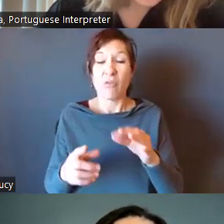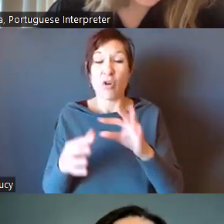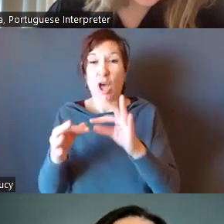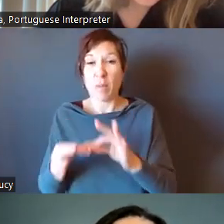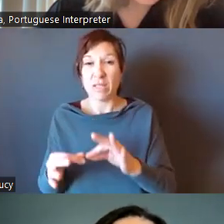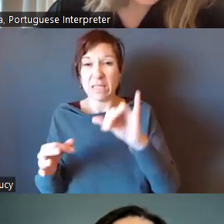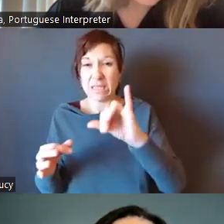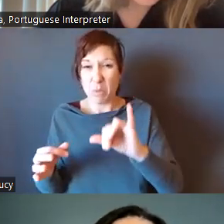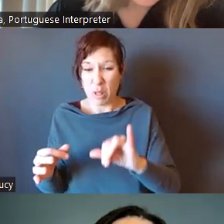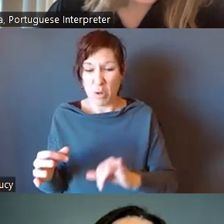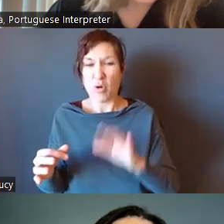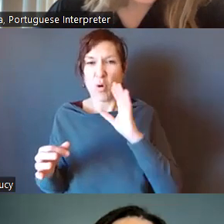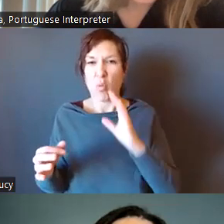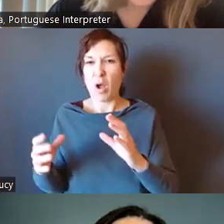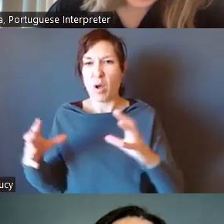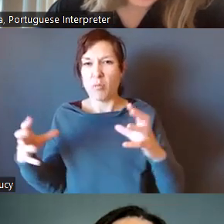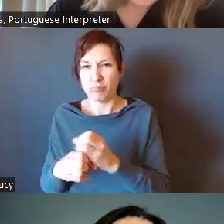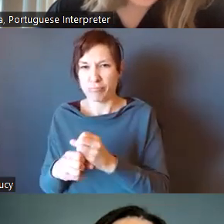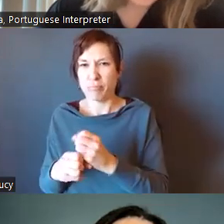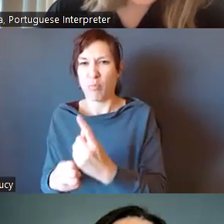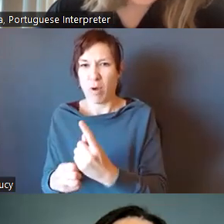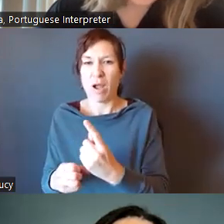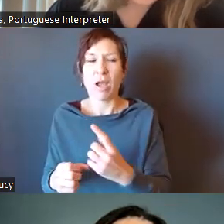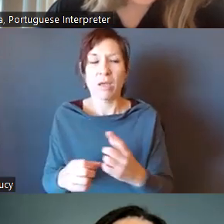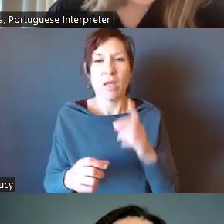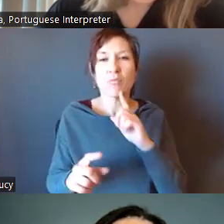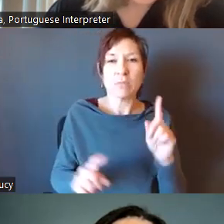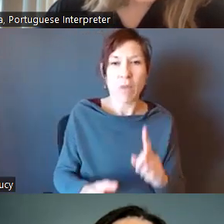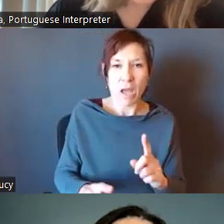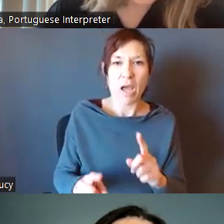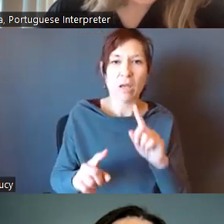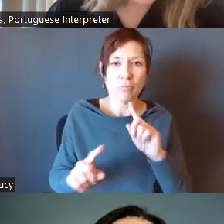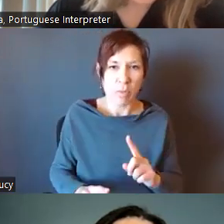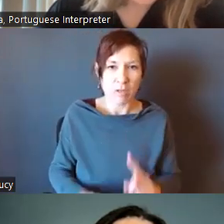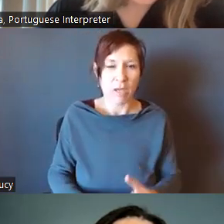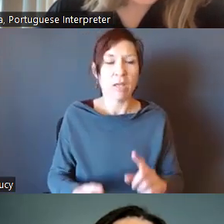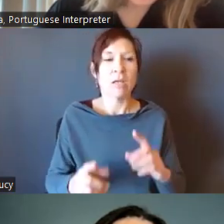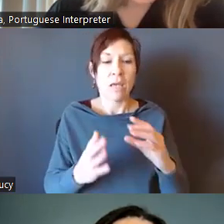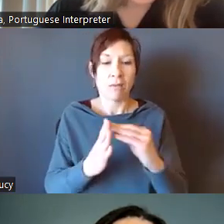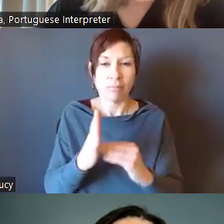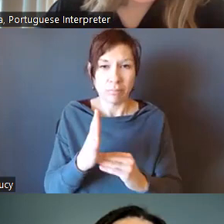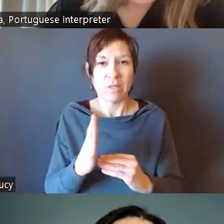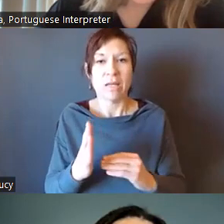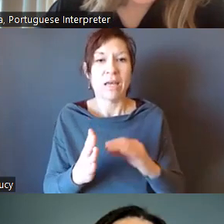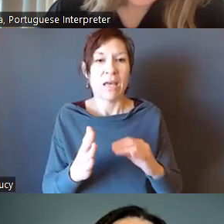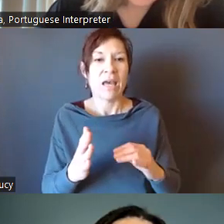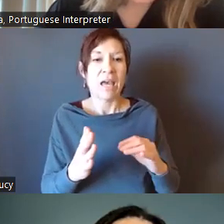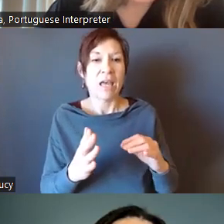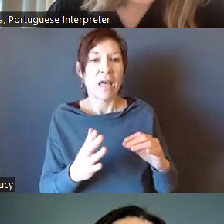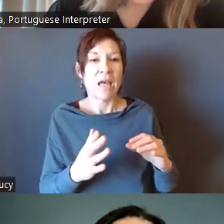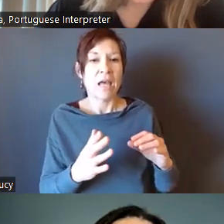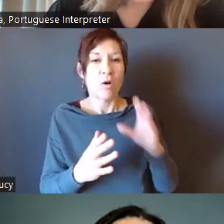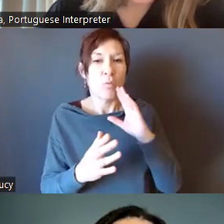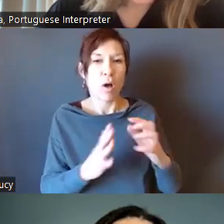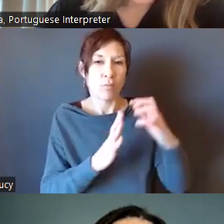issued in late March would be the final EJ strategy and a